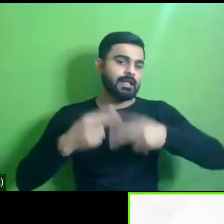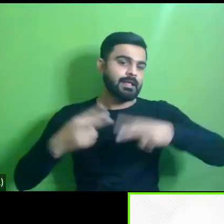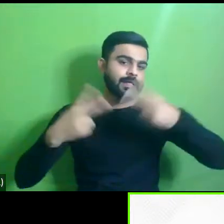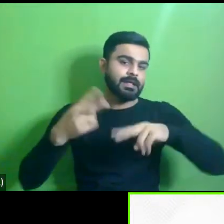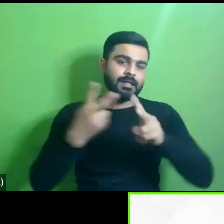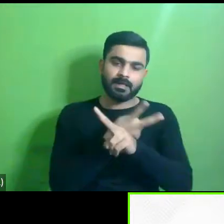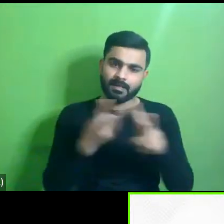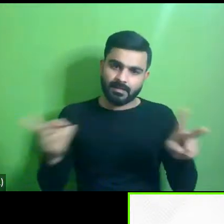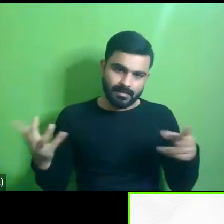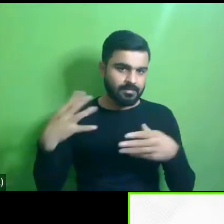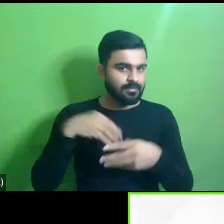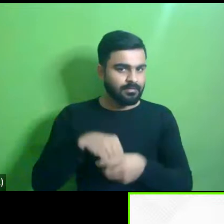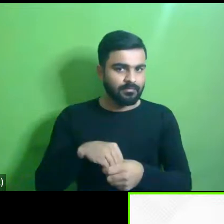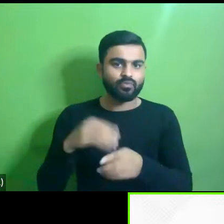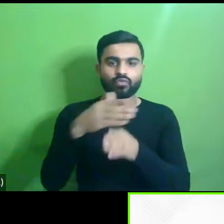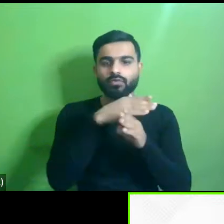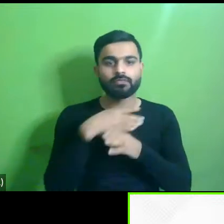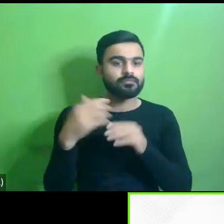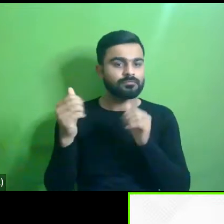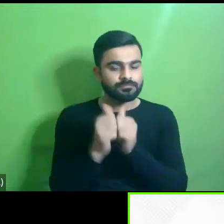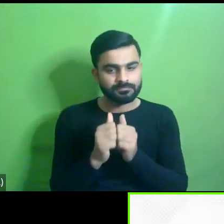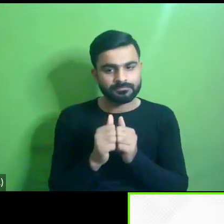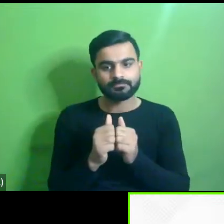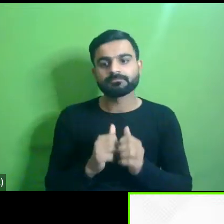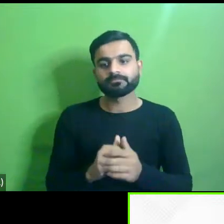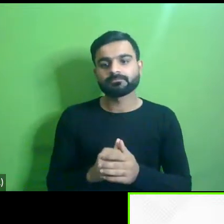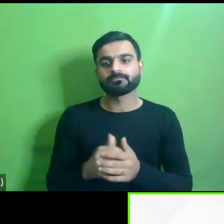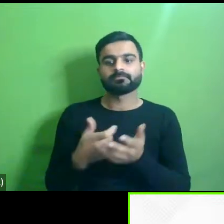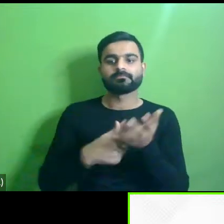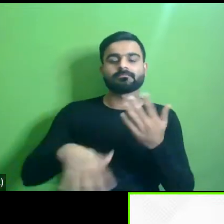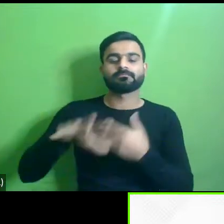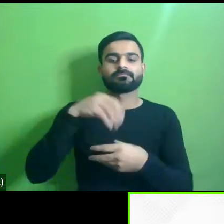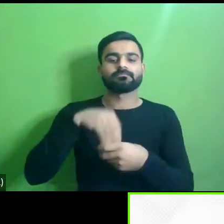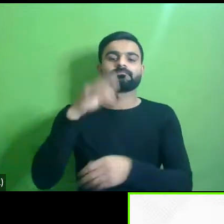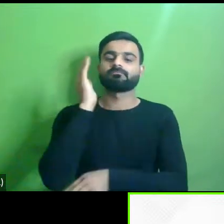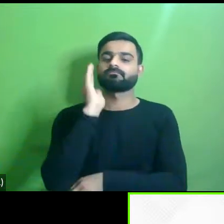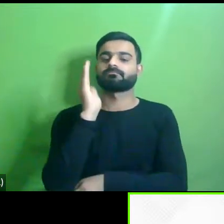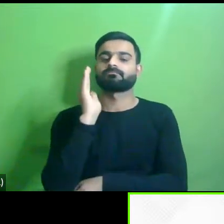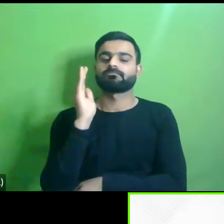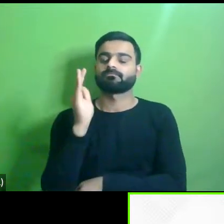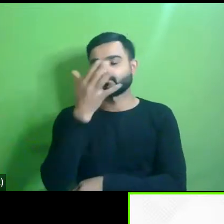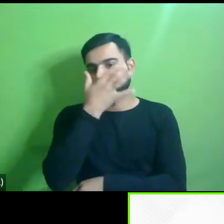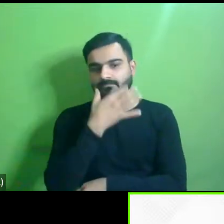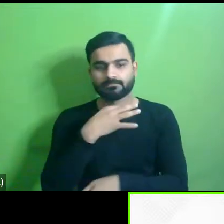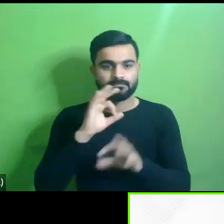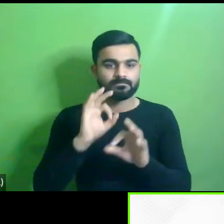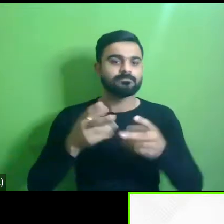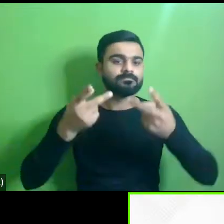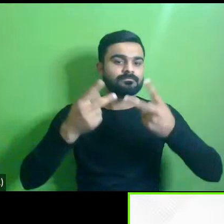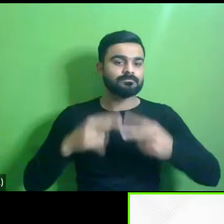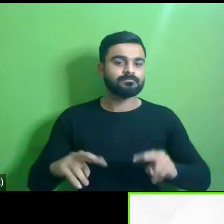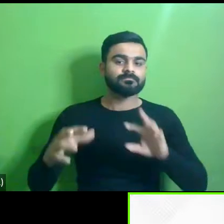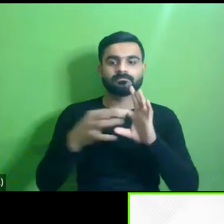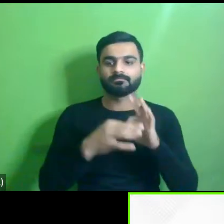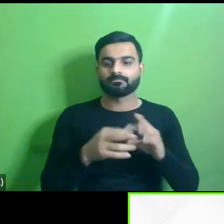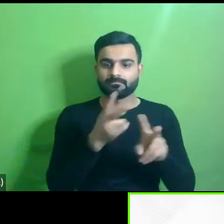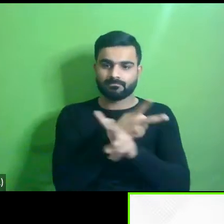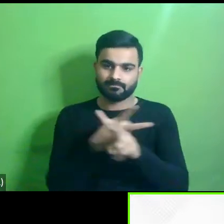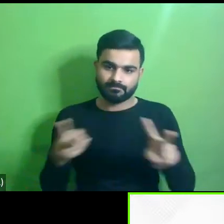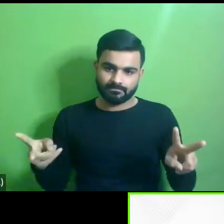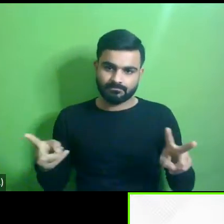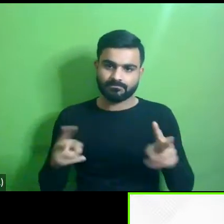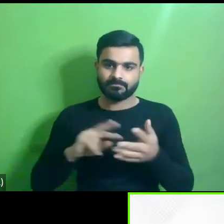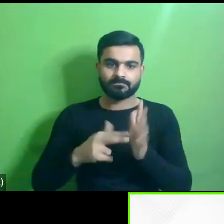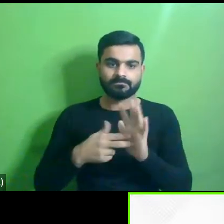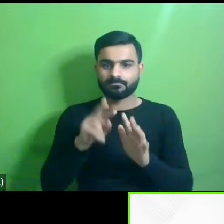among many many stakeholders and um his presentation was a was a very beautiful interpretation of the various um meanings